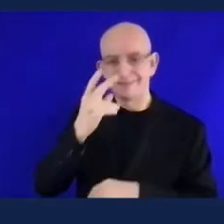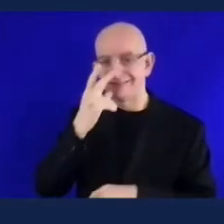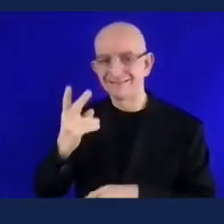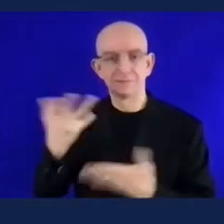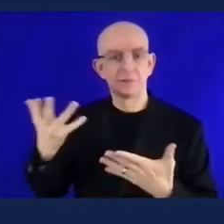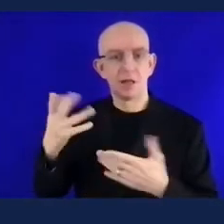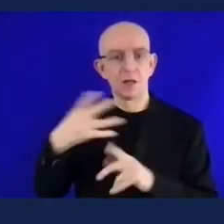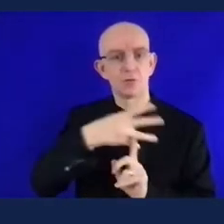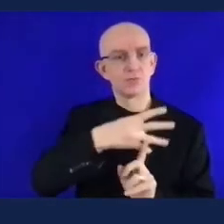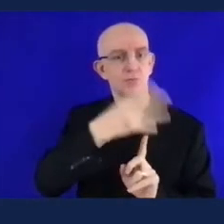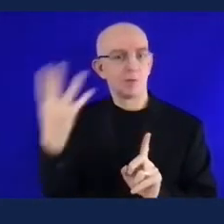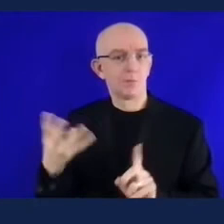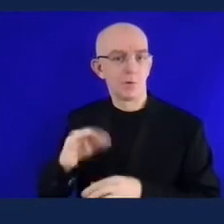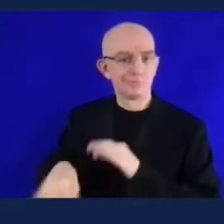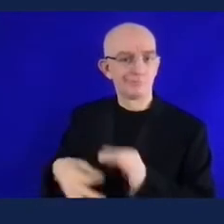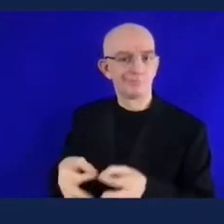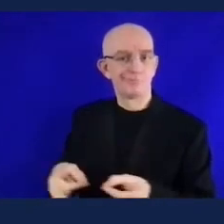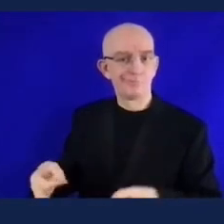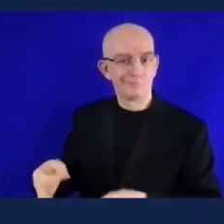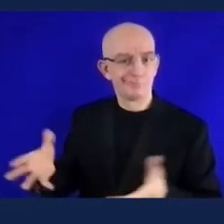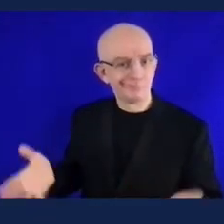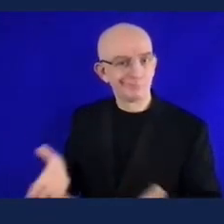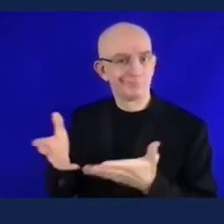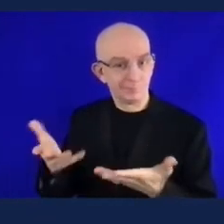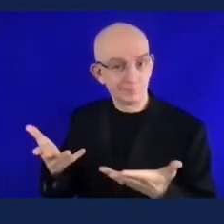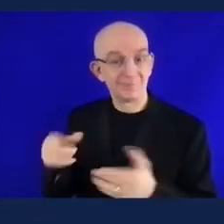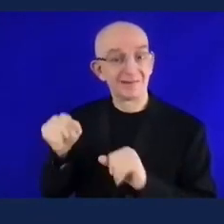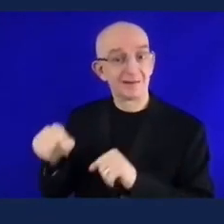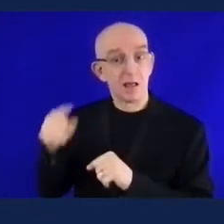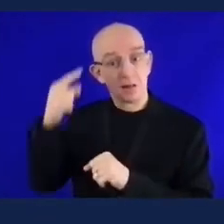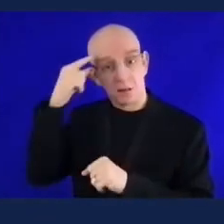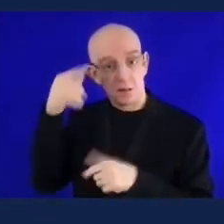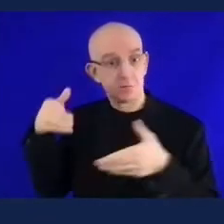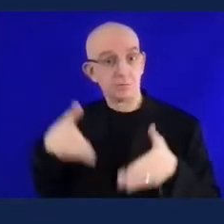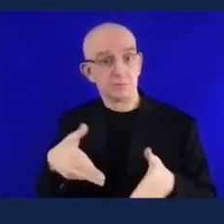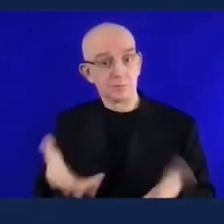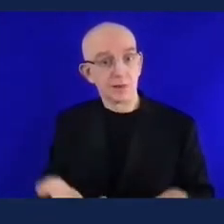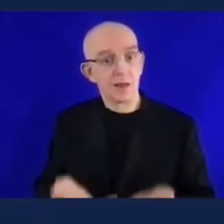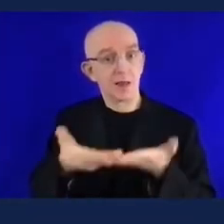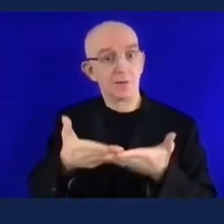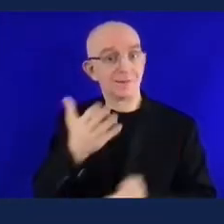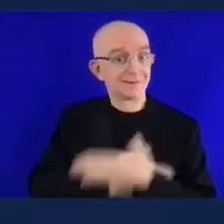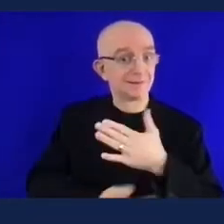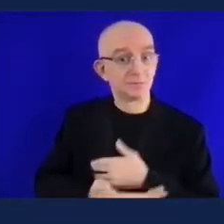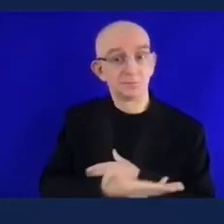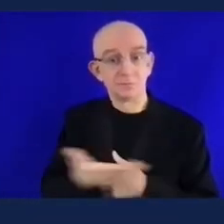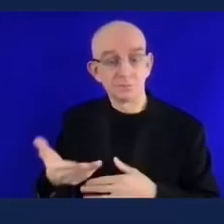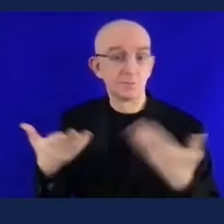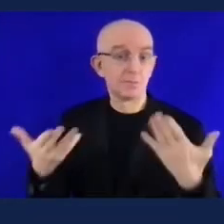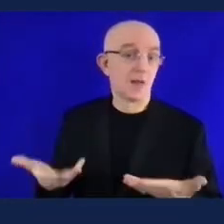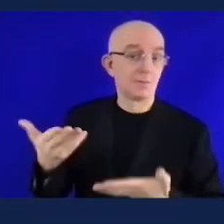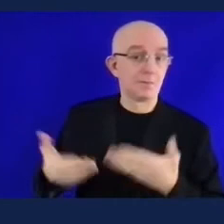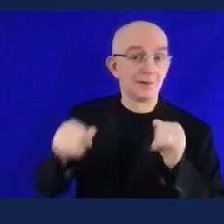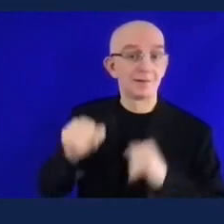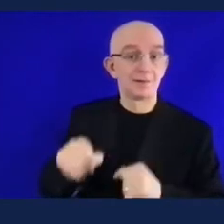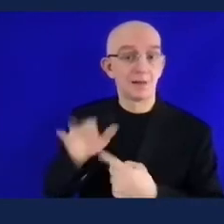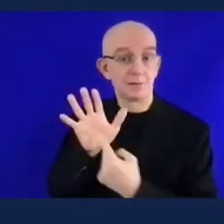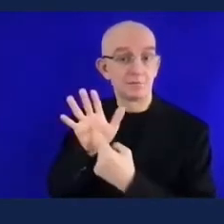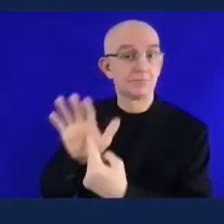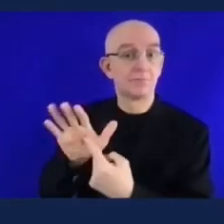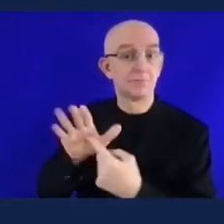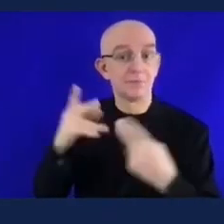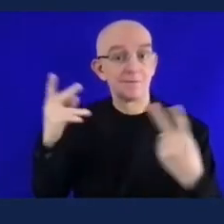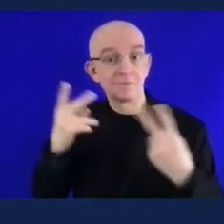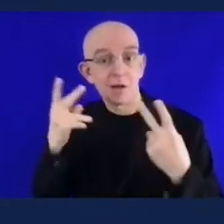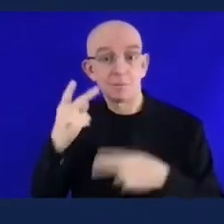only then will we be truly putting disability at the heart of the inclusion agenda so so two simple things for me is support the campaign and build